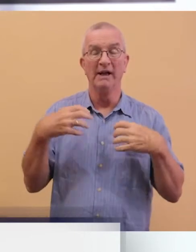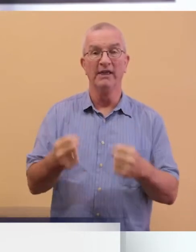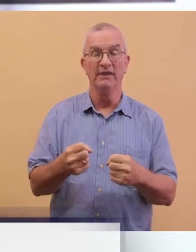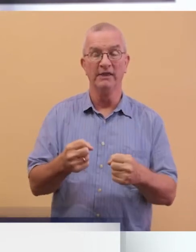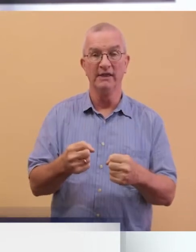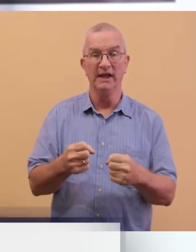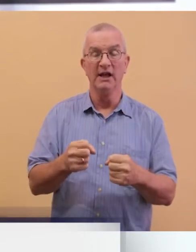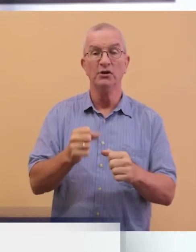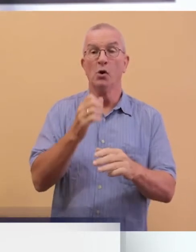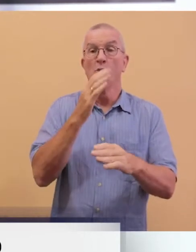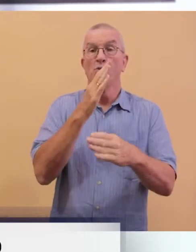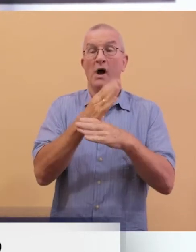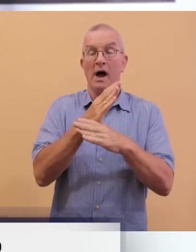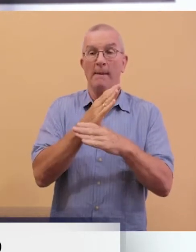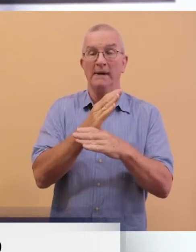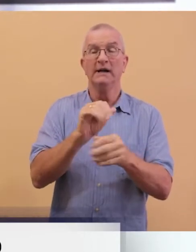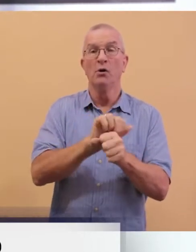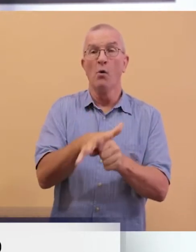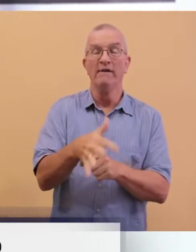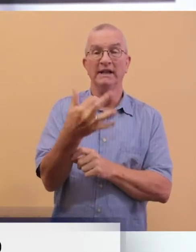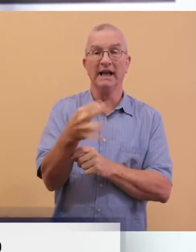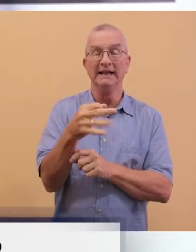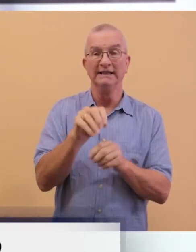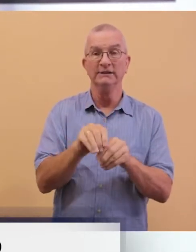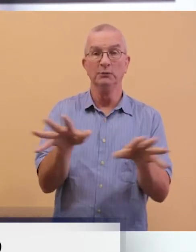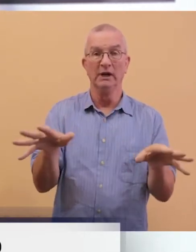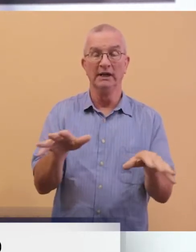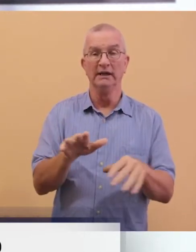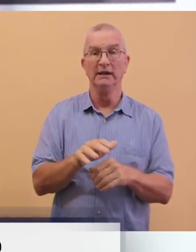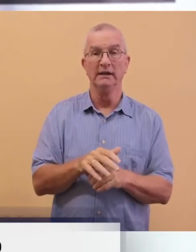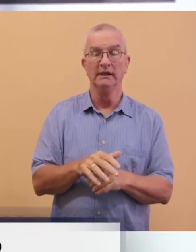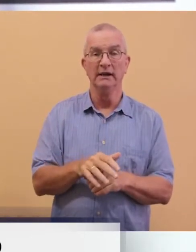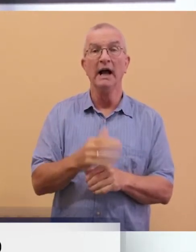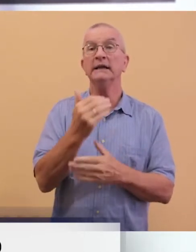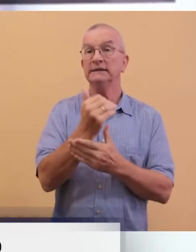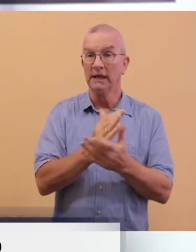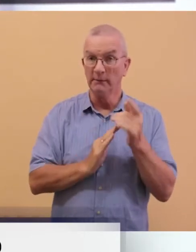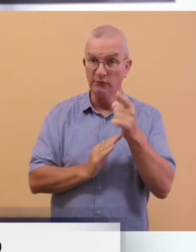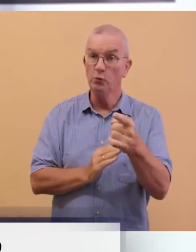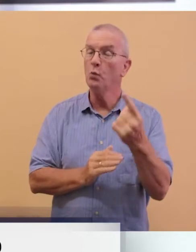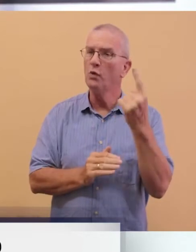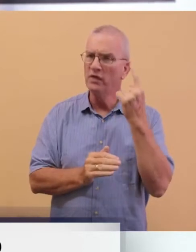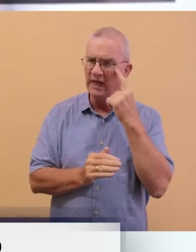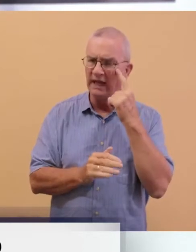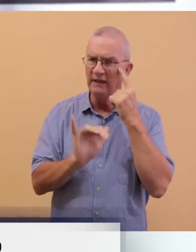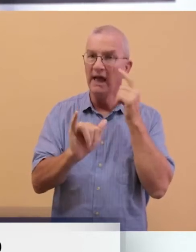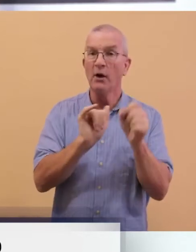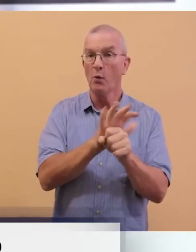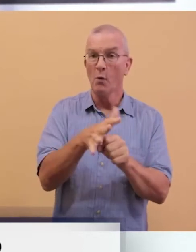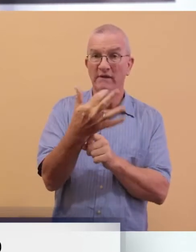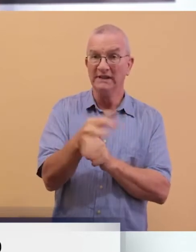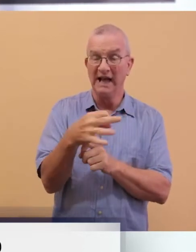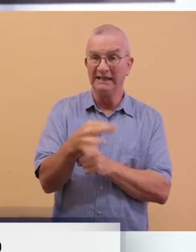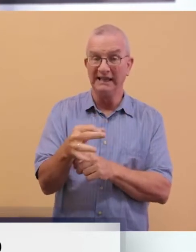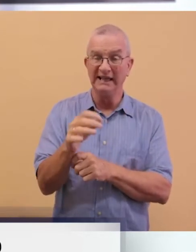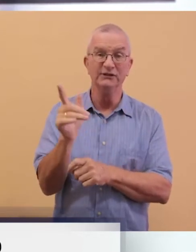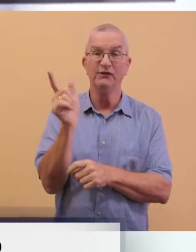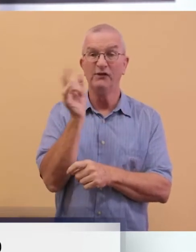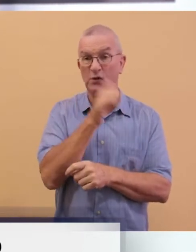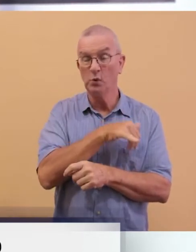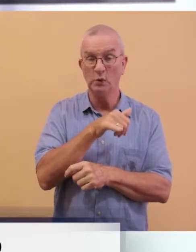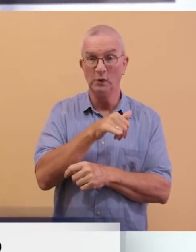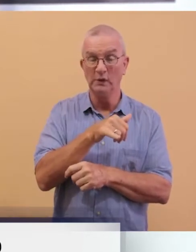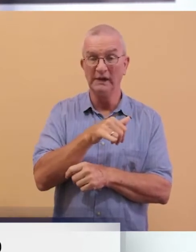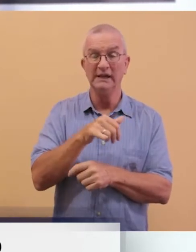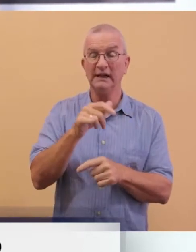the spread of this fatal disease in your communities. Some of you still believe that COVID-19 is a gimmick, that you